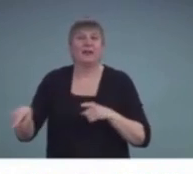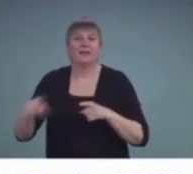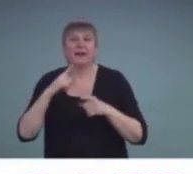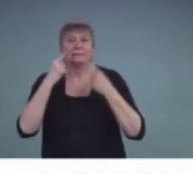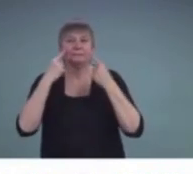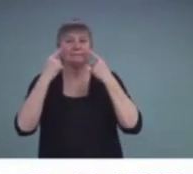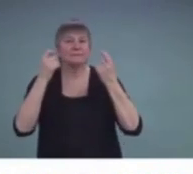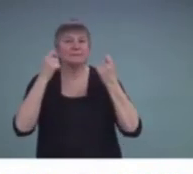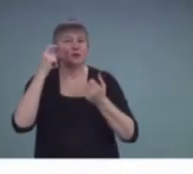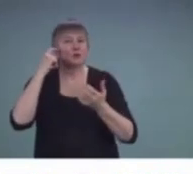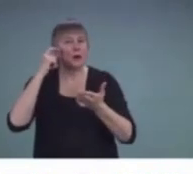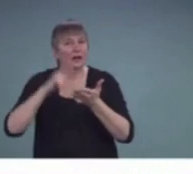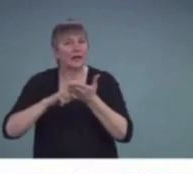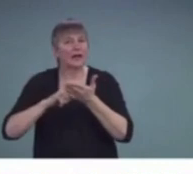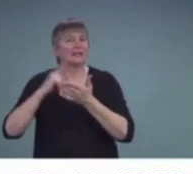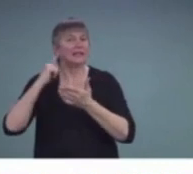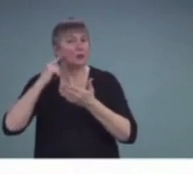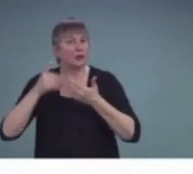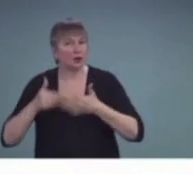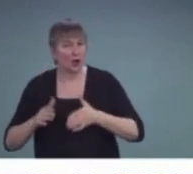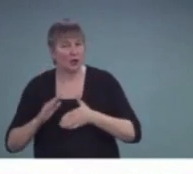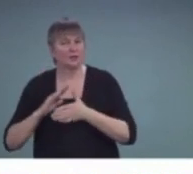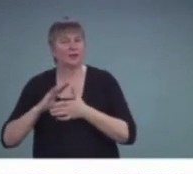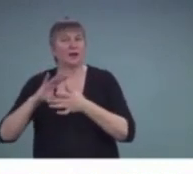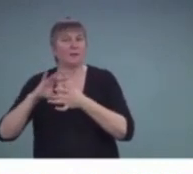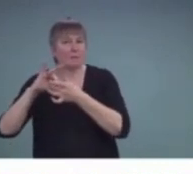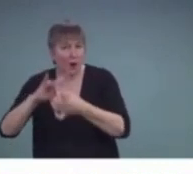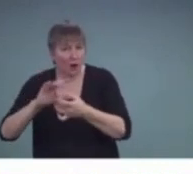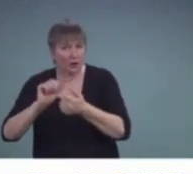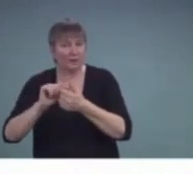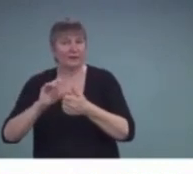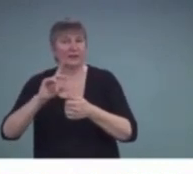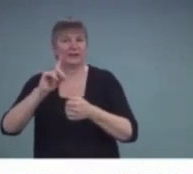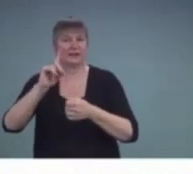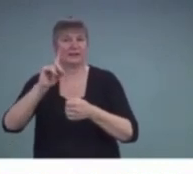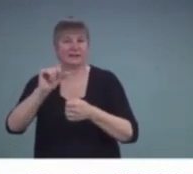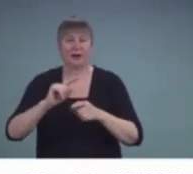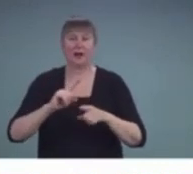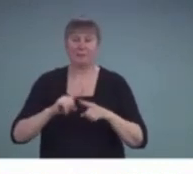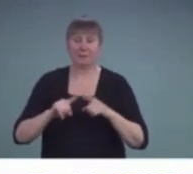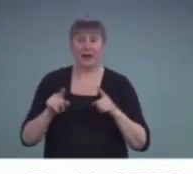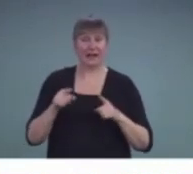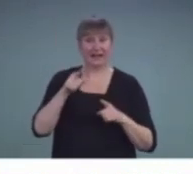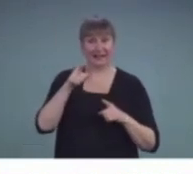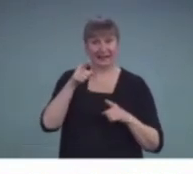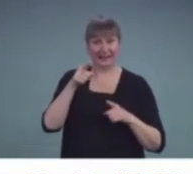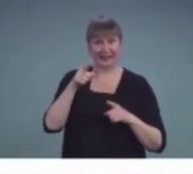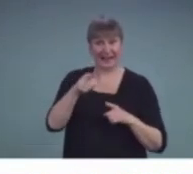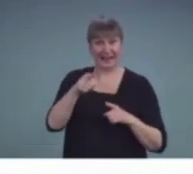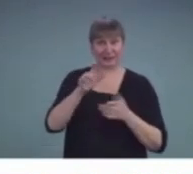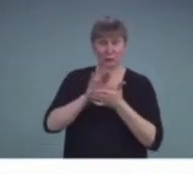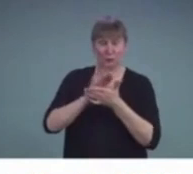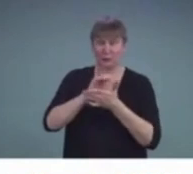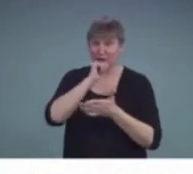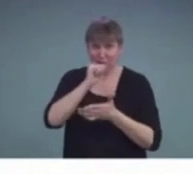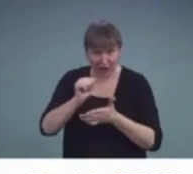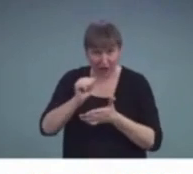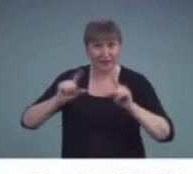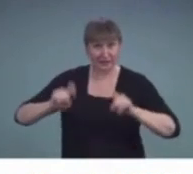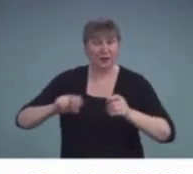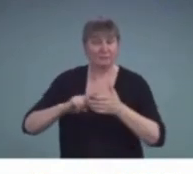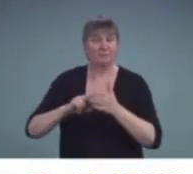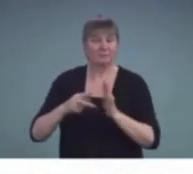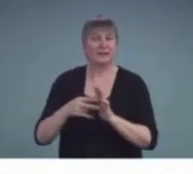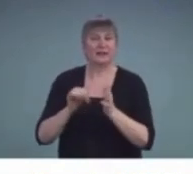disability. But in the end, that failure to conduct those assessments is a denial of that child's free and appropriate public education.